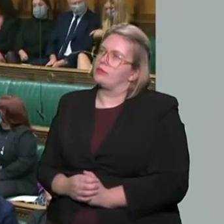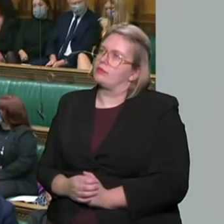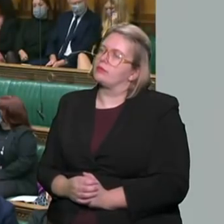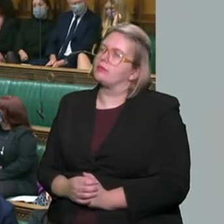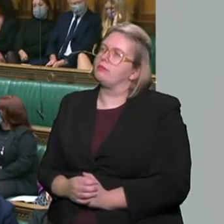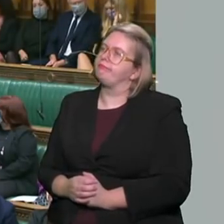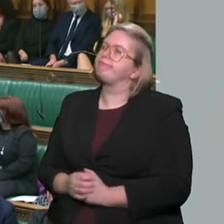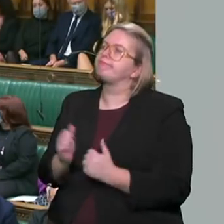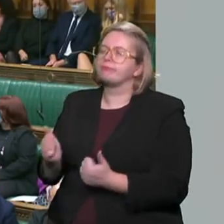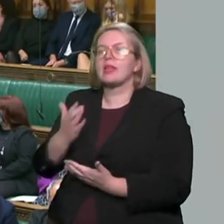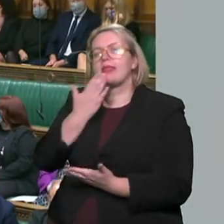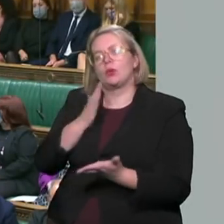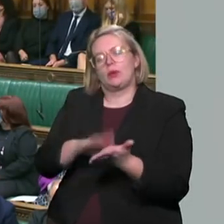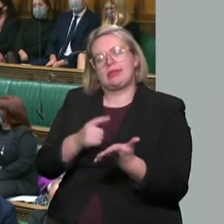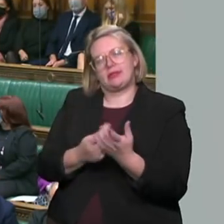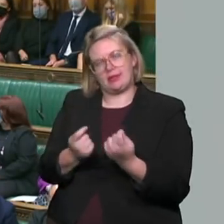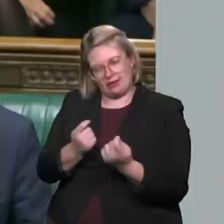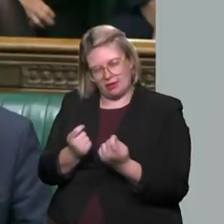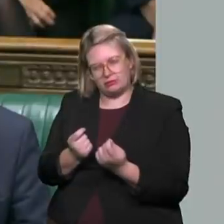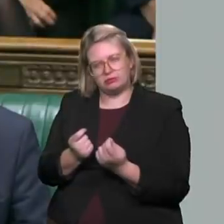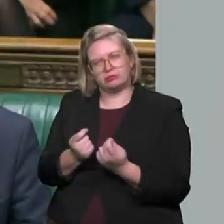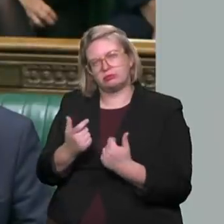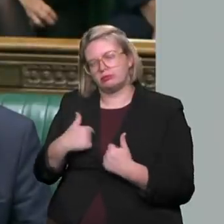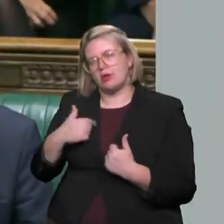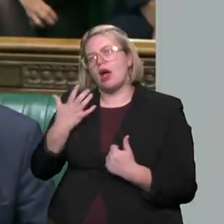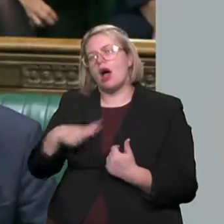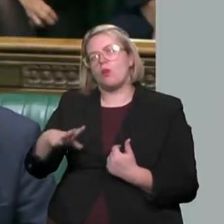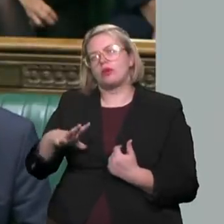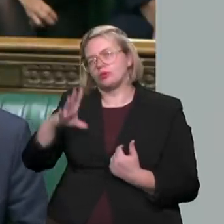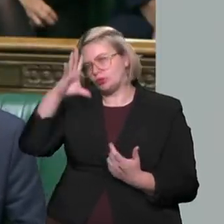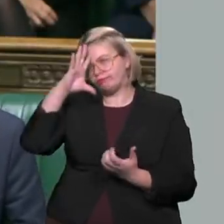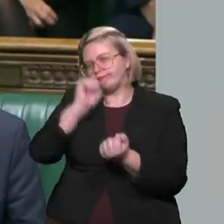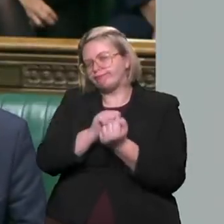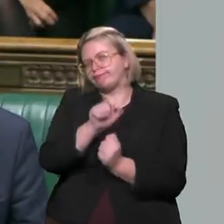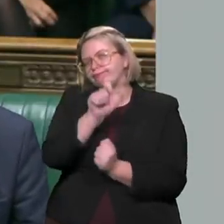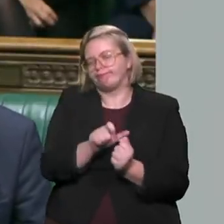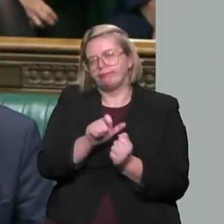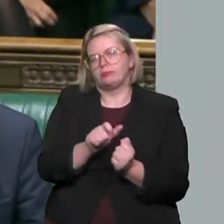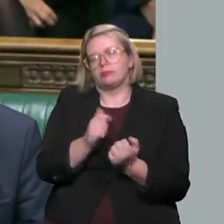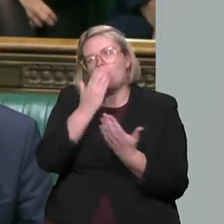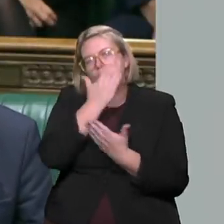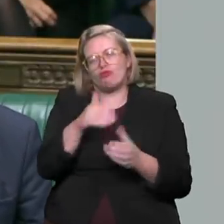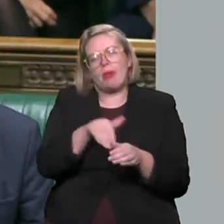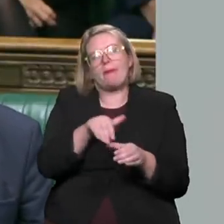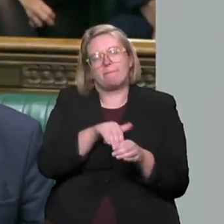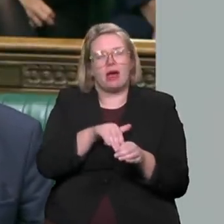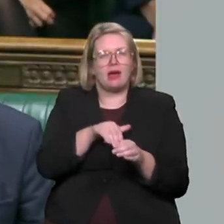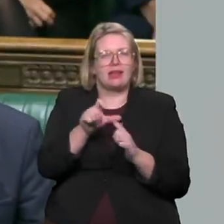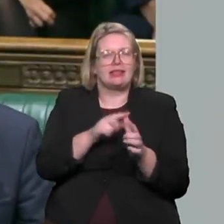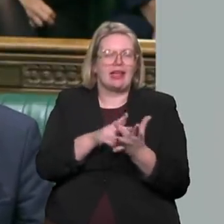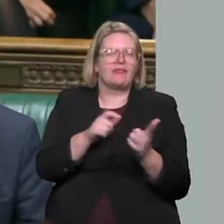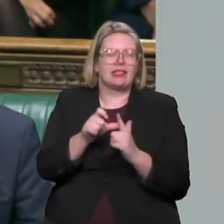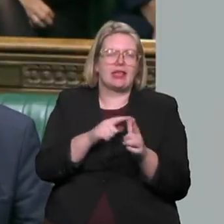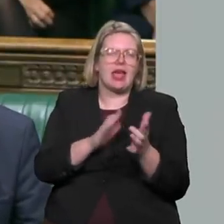like to join colleagues in paying tribute to the honourable member for South End on Sea. He was a good friend